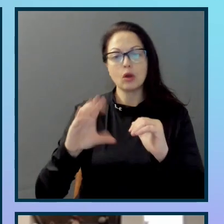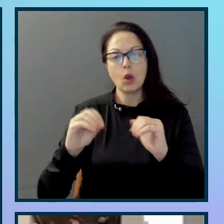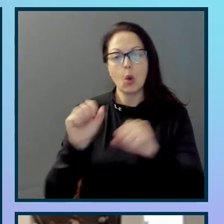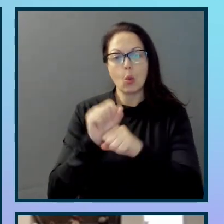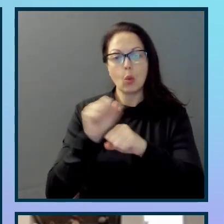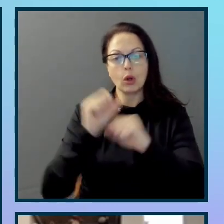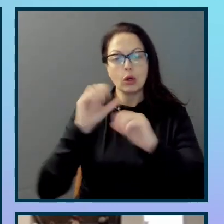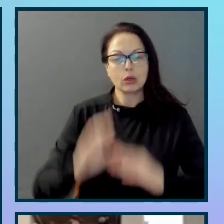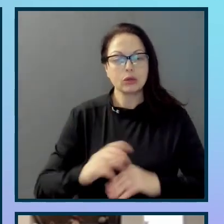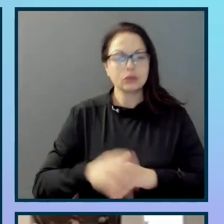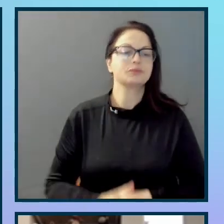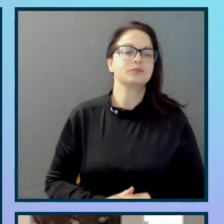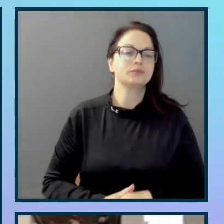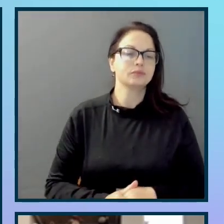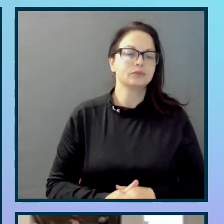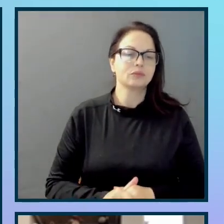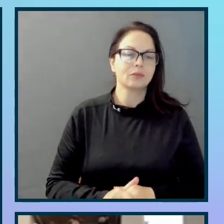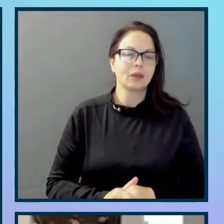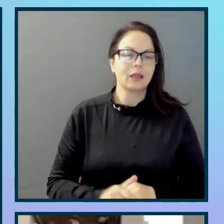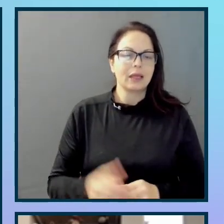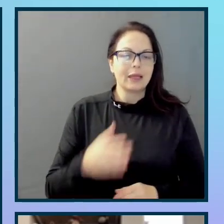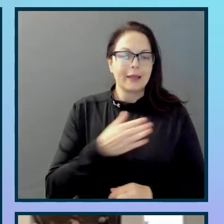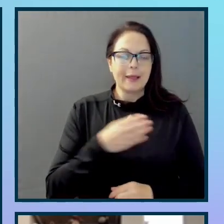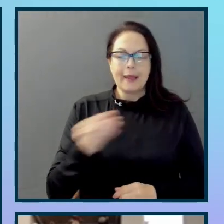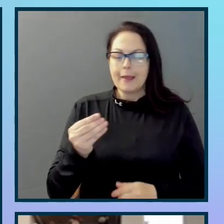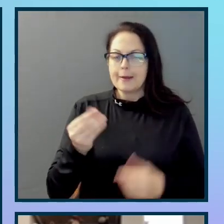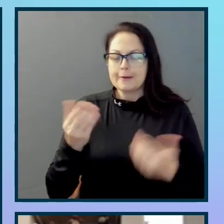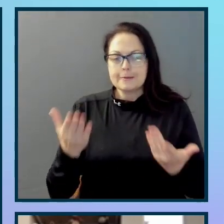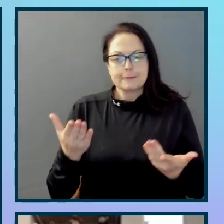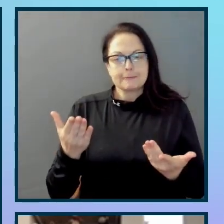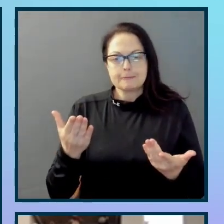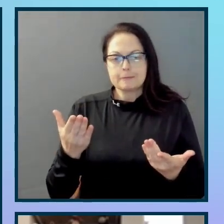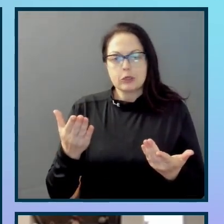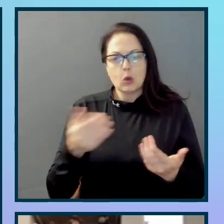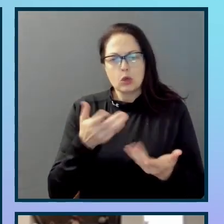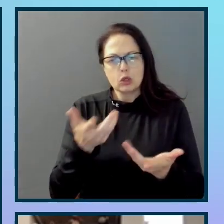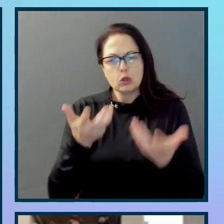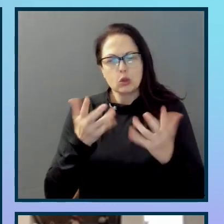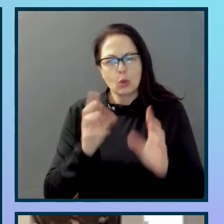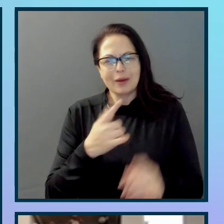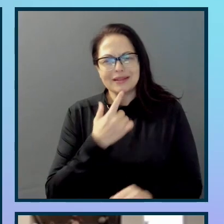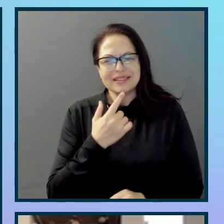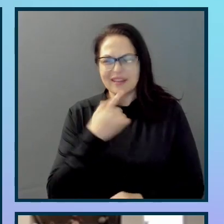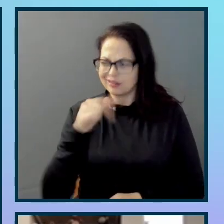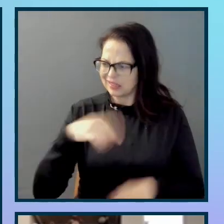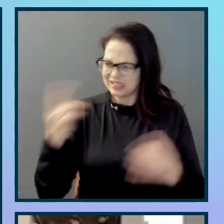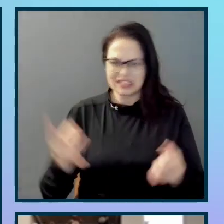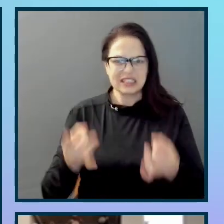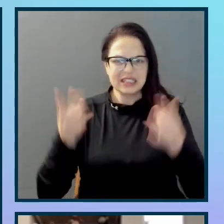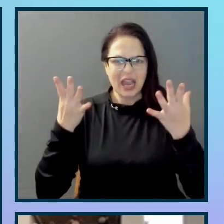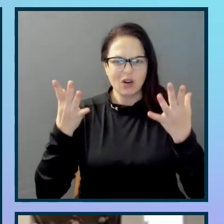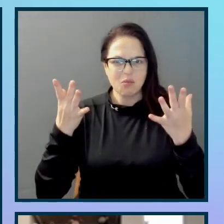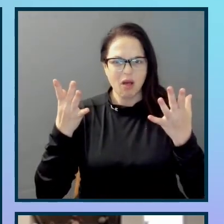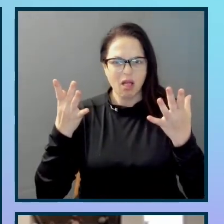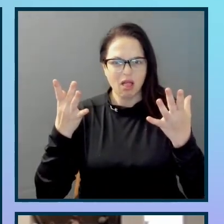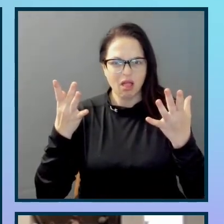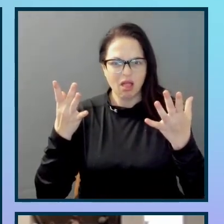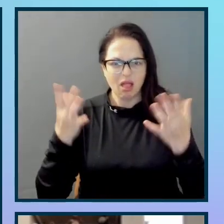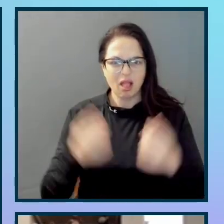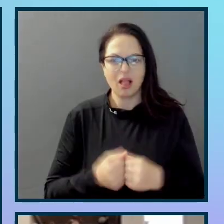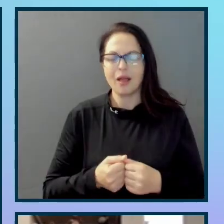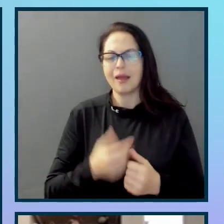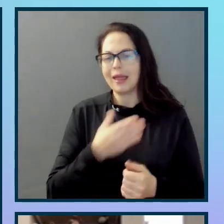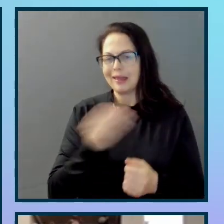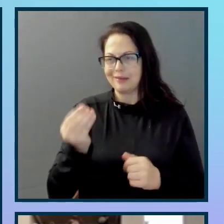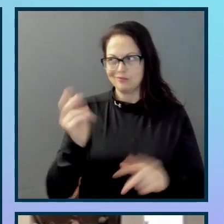this is terrible. How did it get this bad? Apparently, people don't like it very much when you point out their implicit biases.